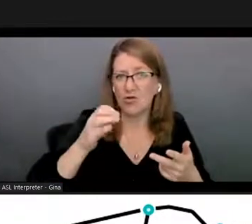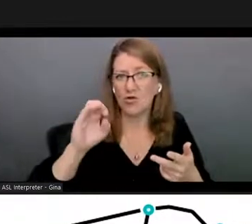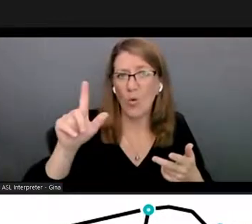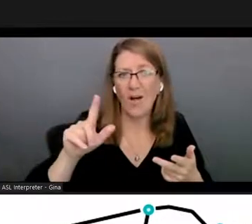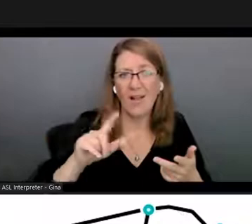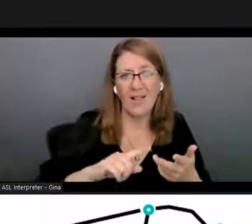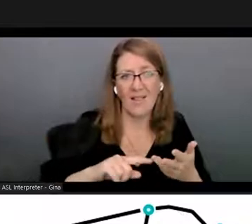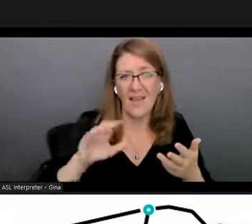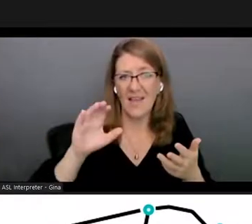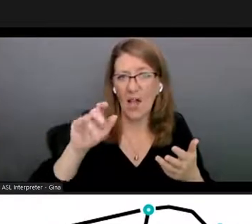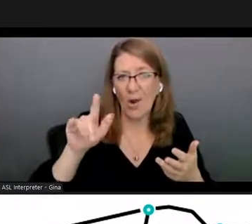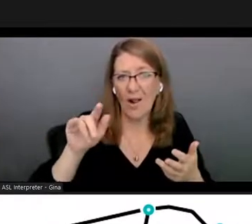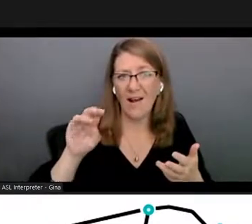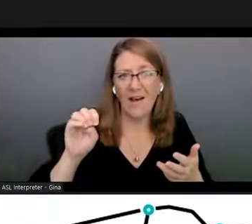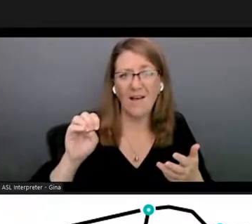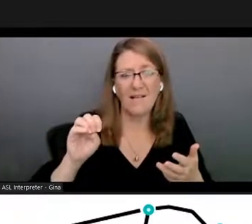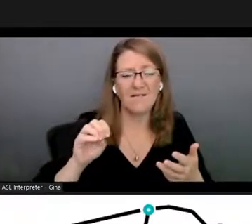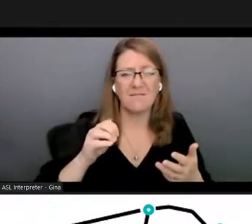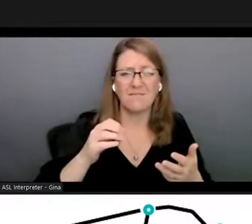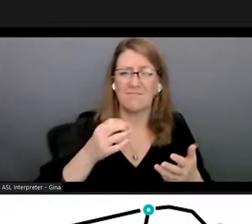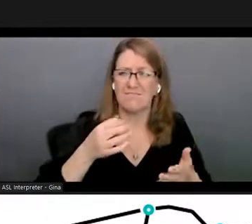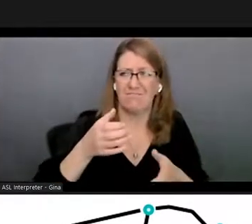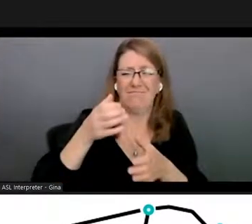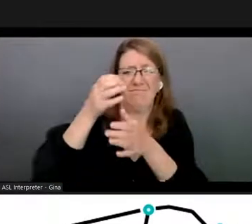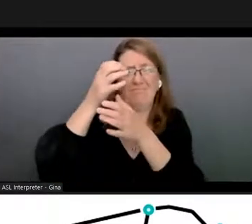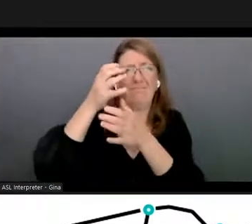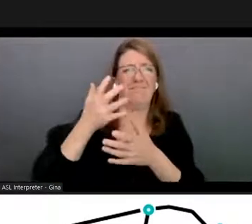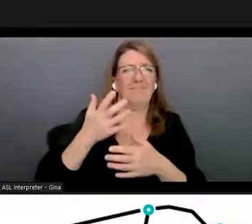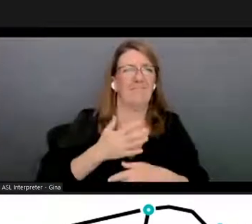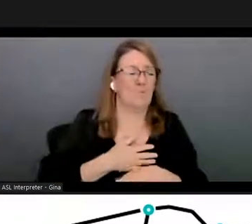um yeah so